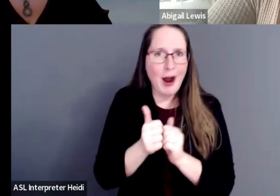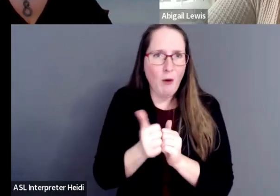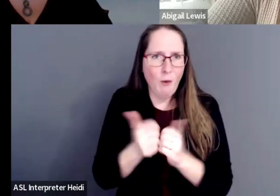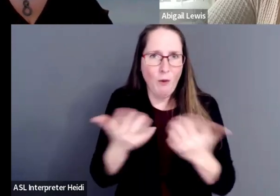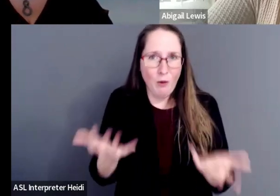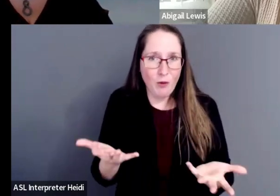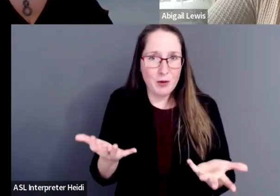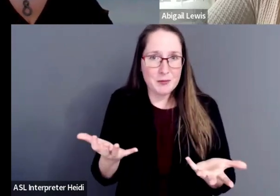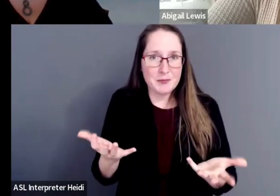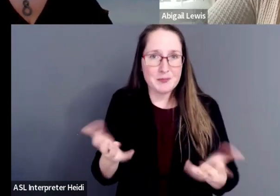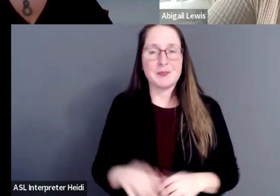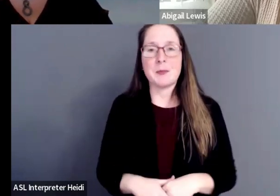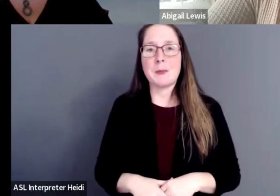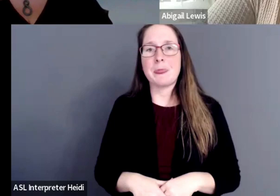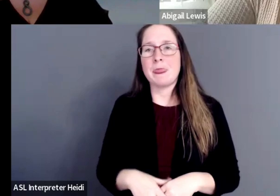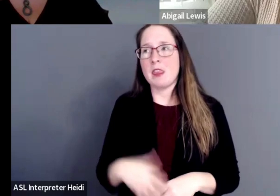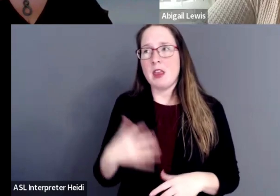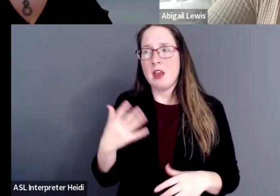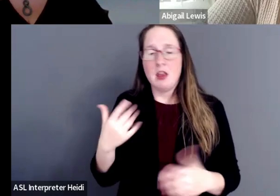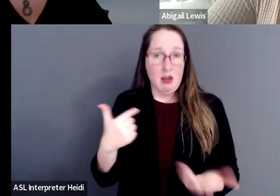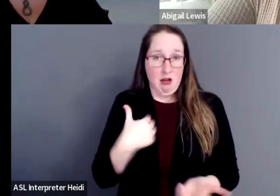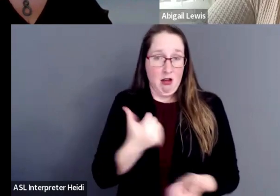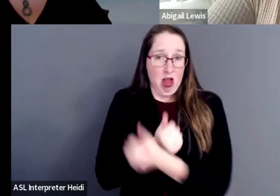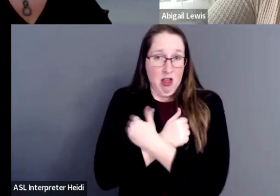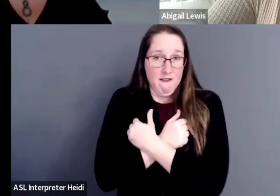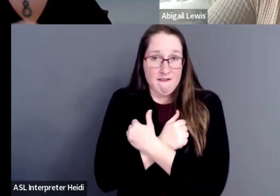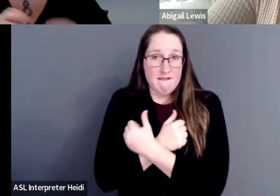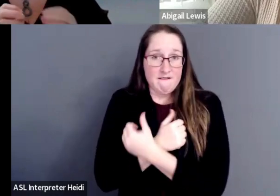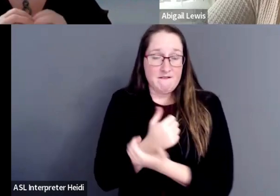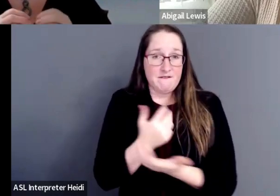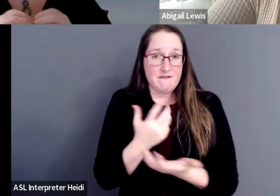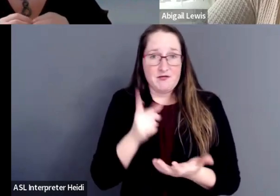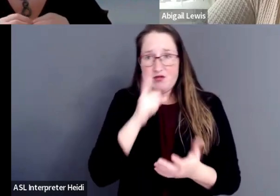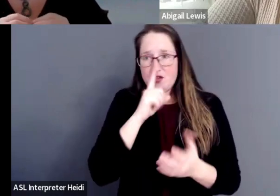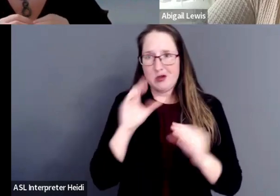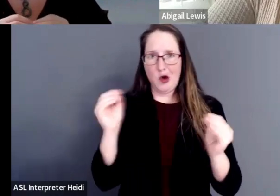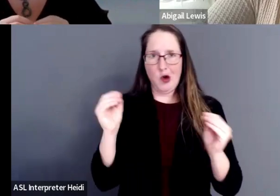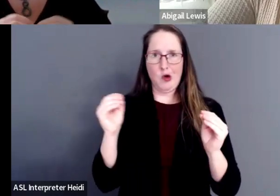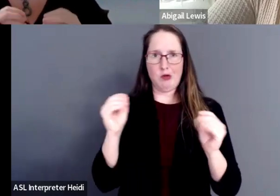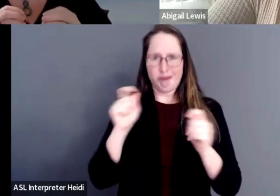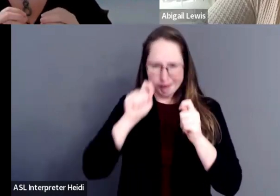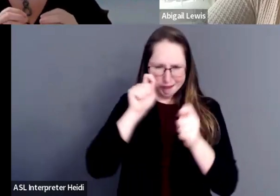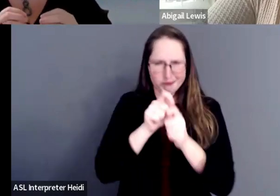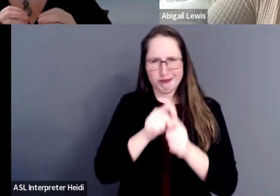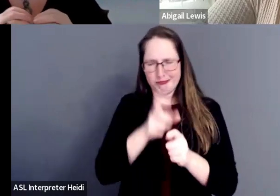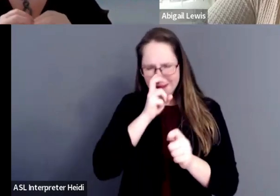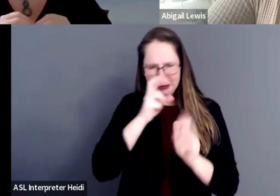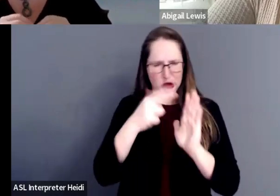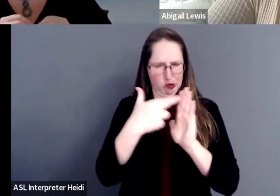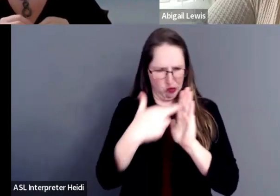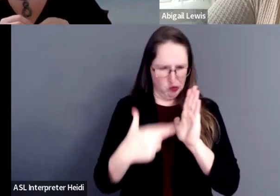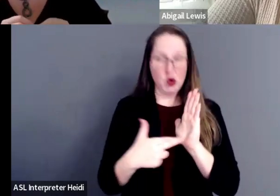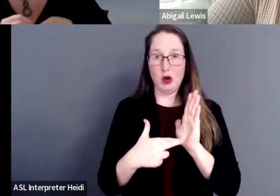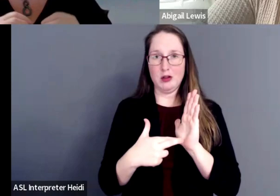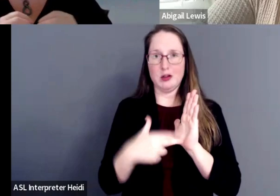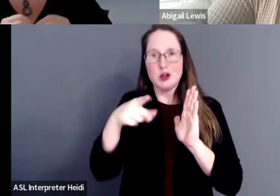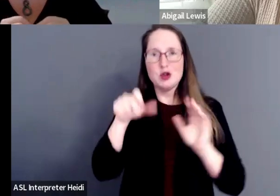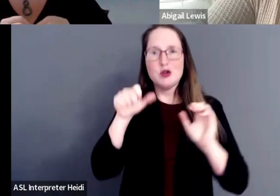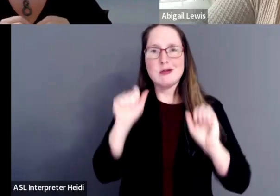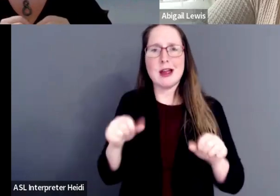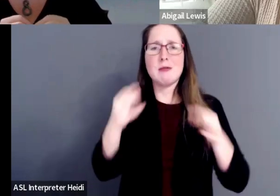And I love that there are no rules. You can be free